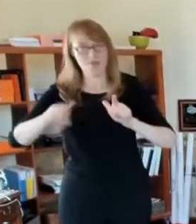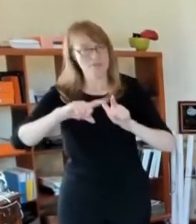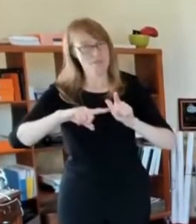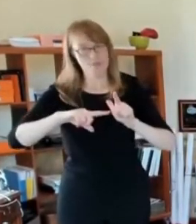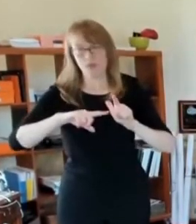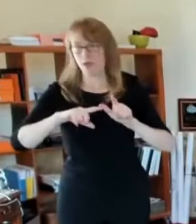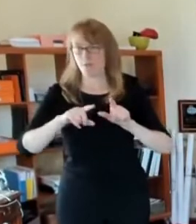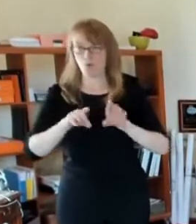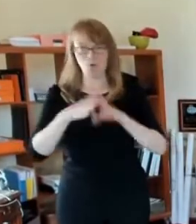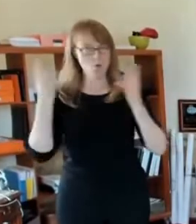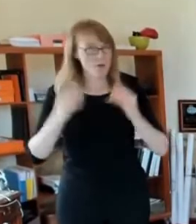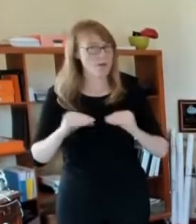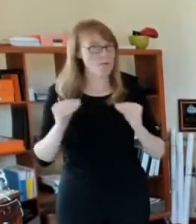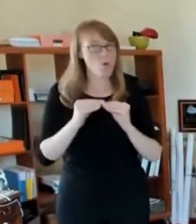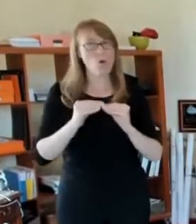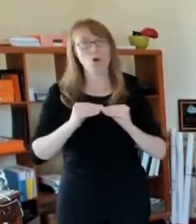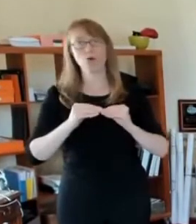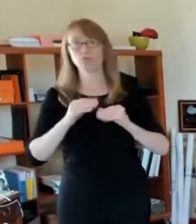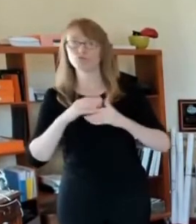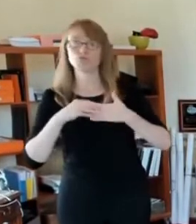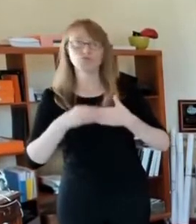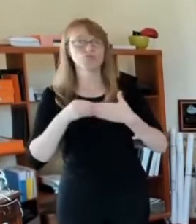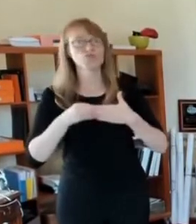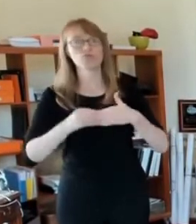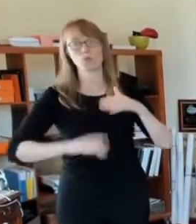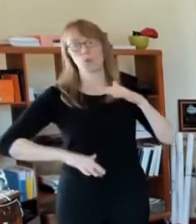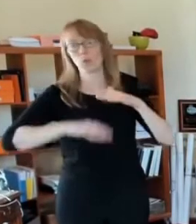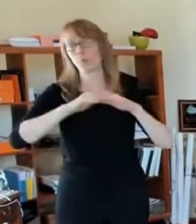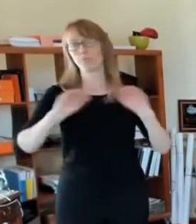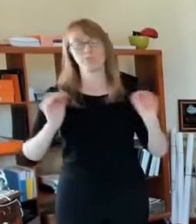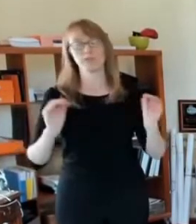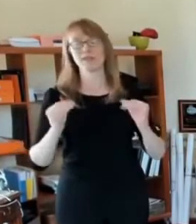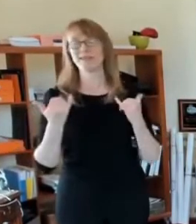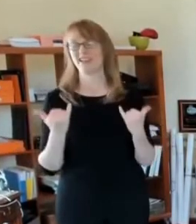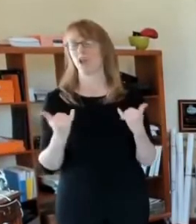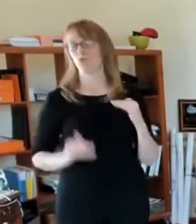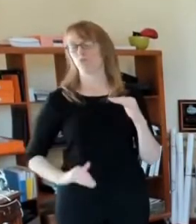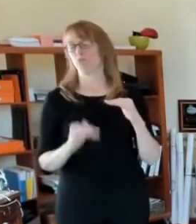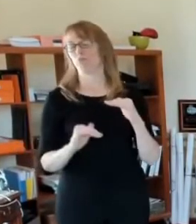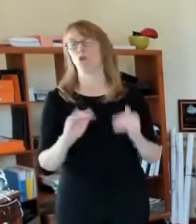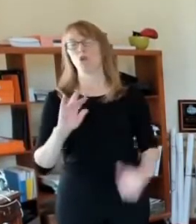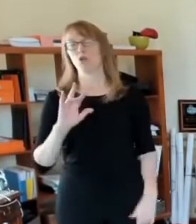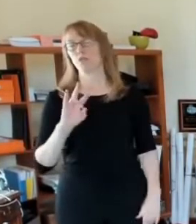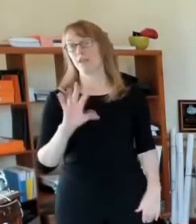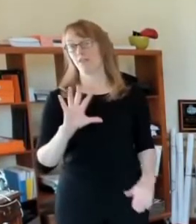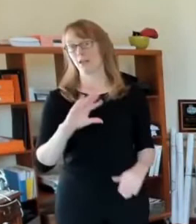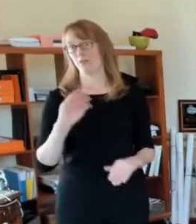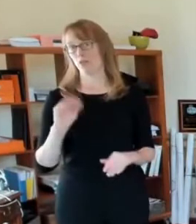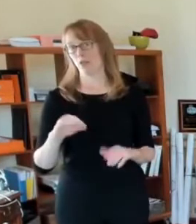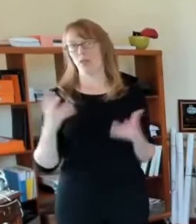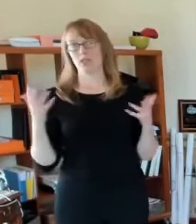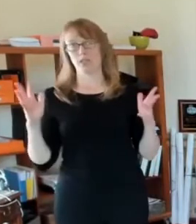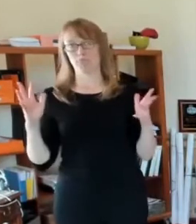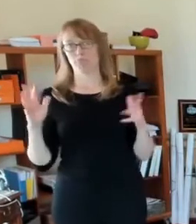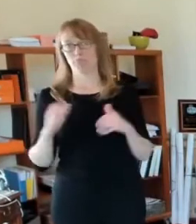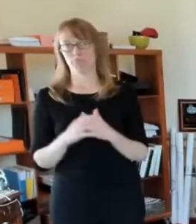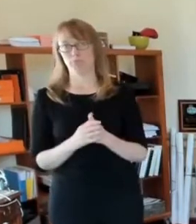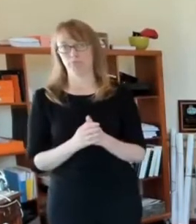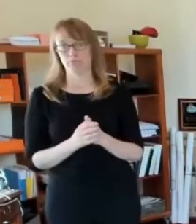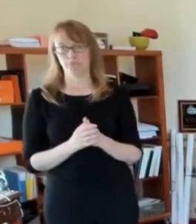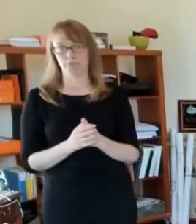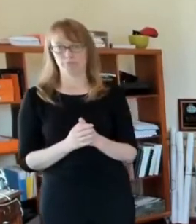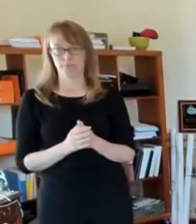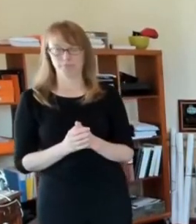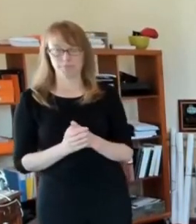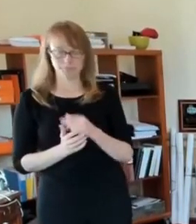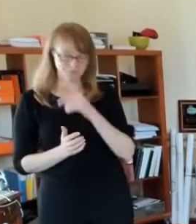changing that, um, from where it is today, but we're not going to expand it any further. The other thing